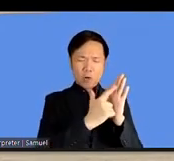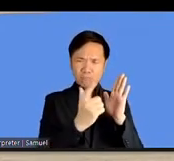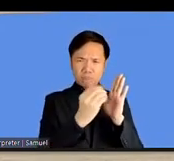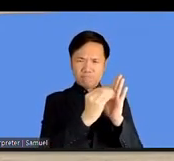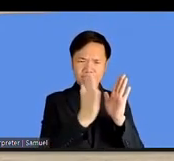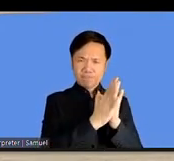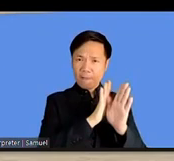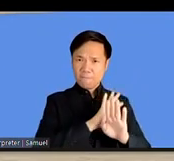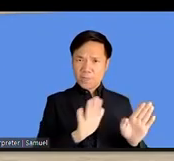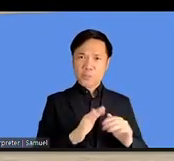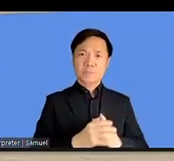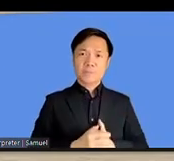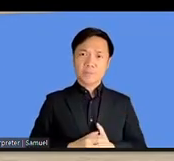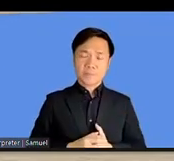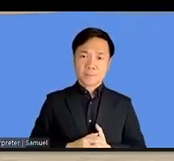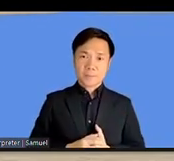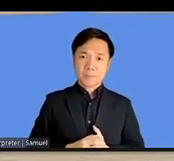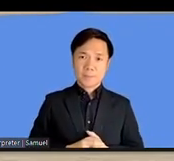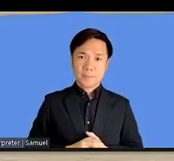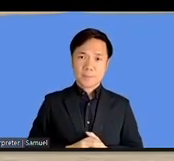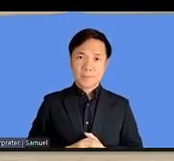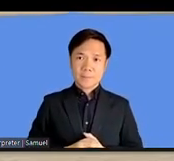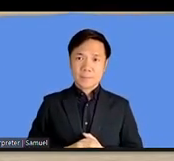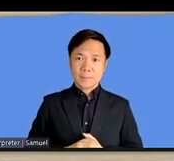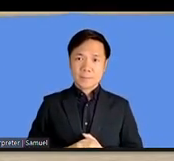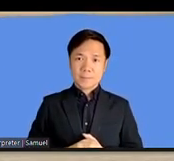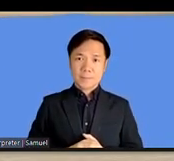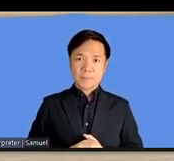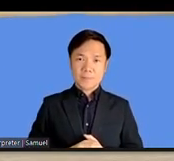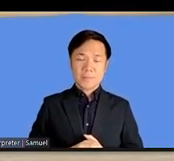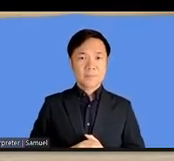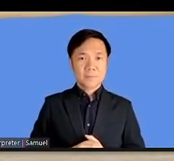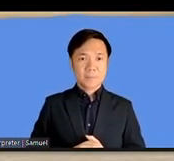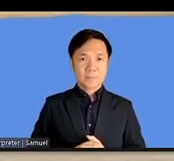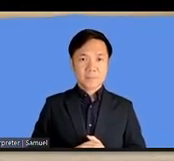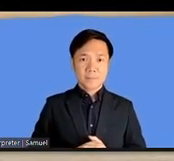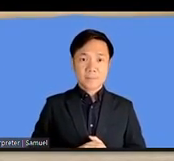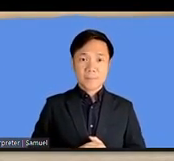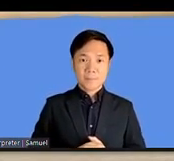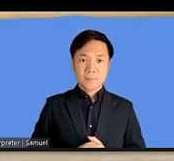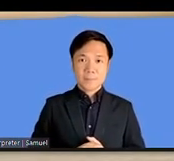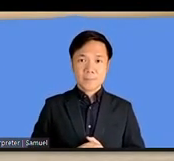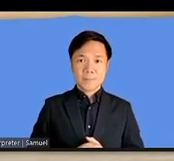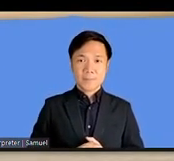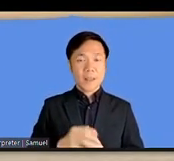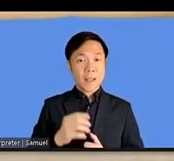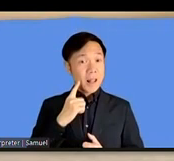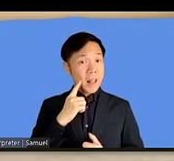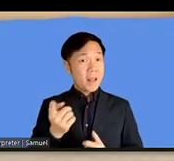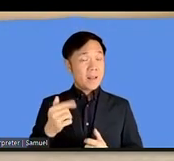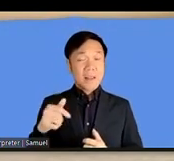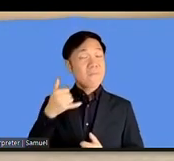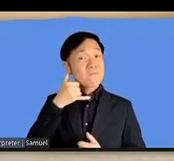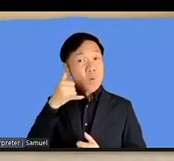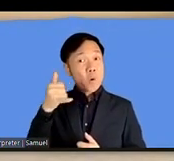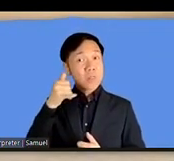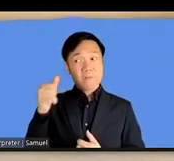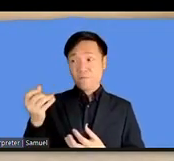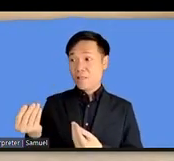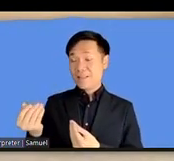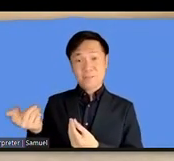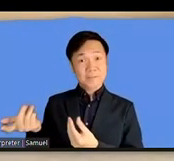um attack in addition to what he said about the funding for the telephone relay they also